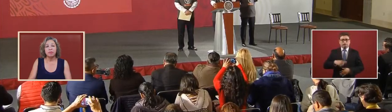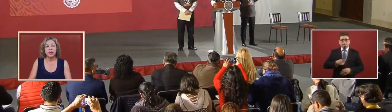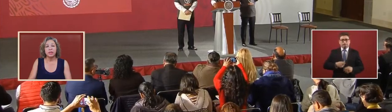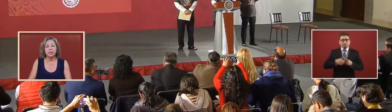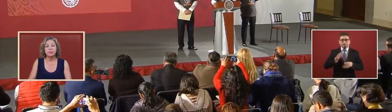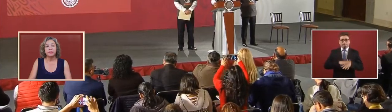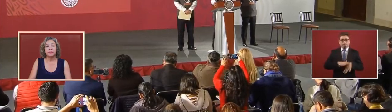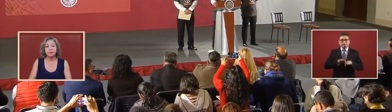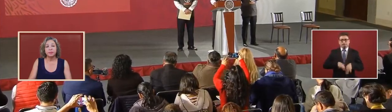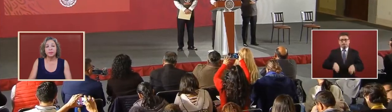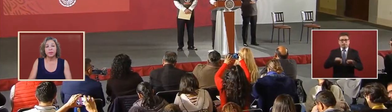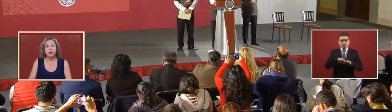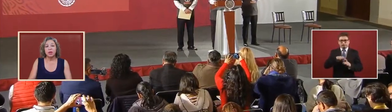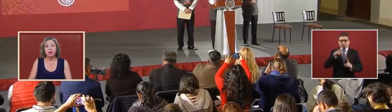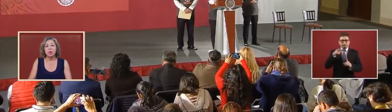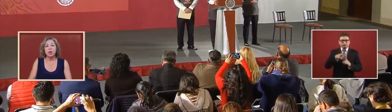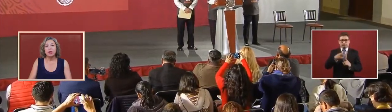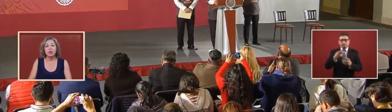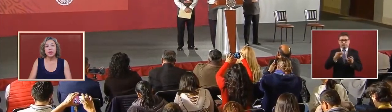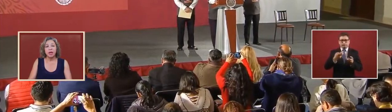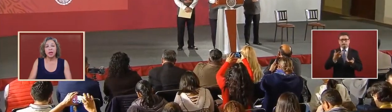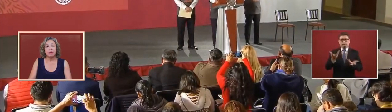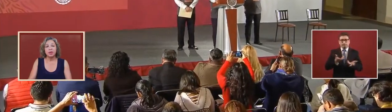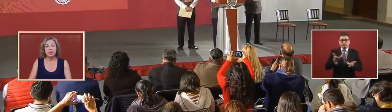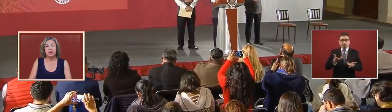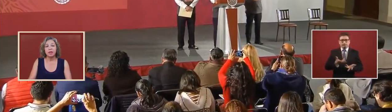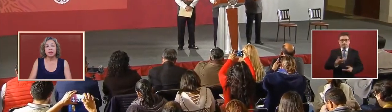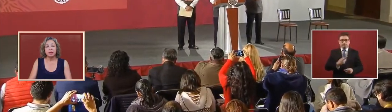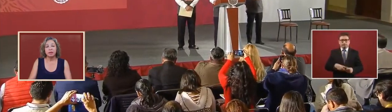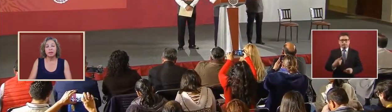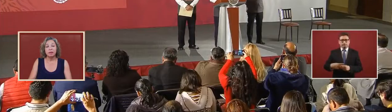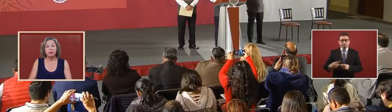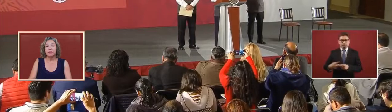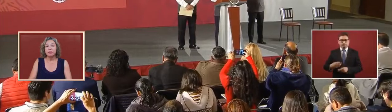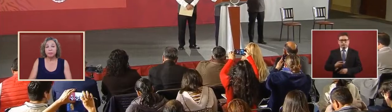this government we are doing everything